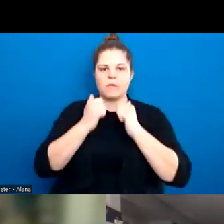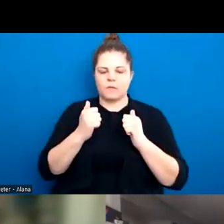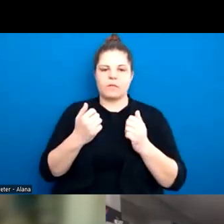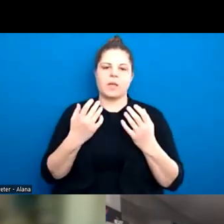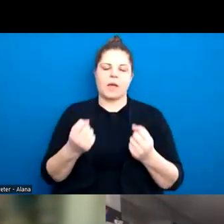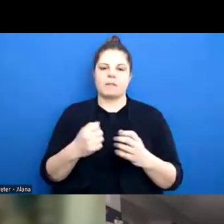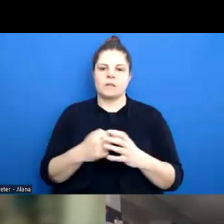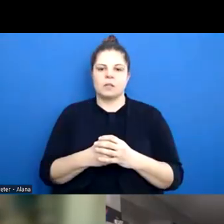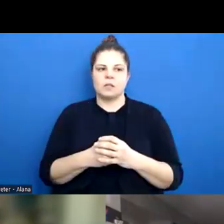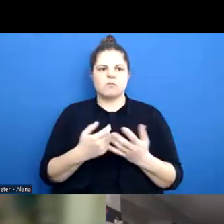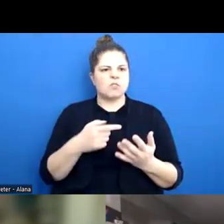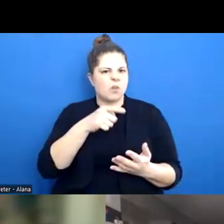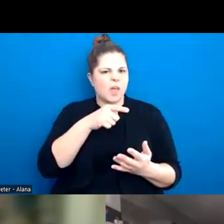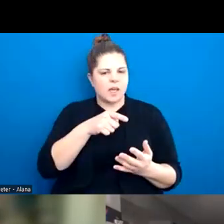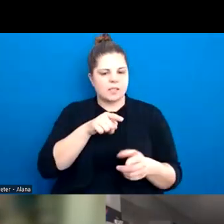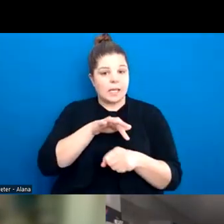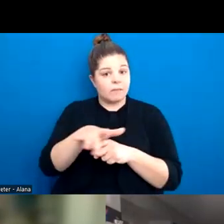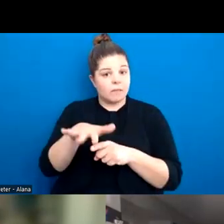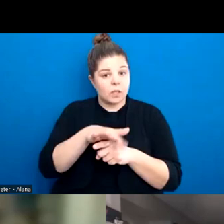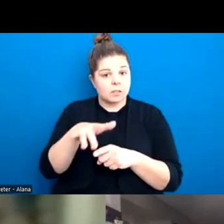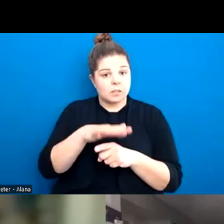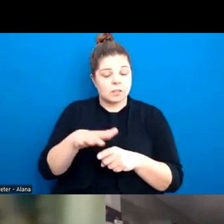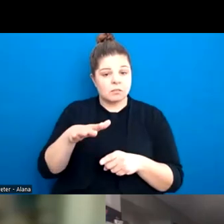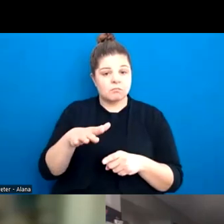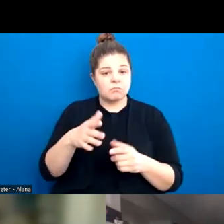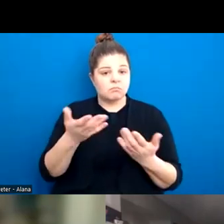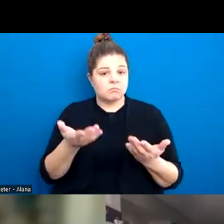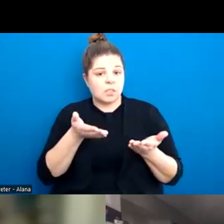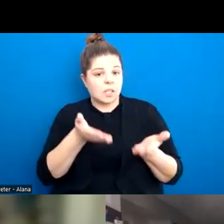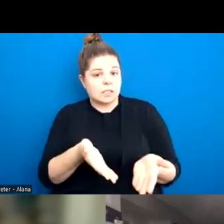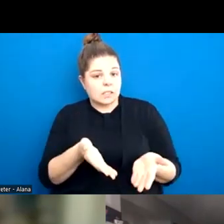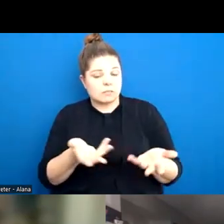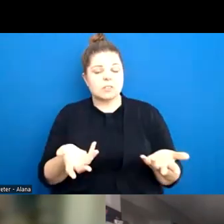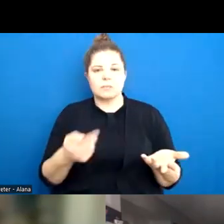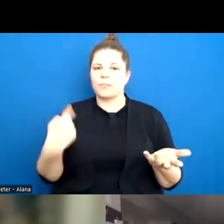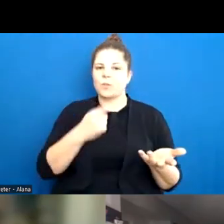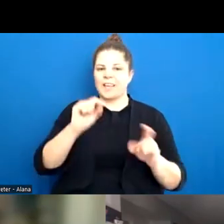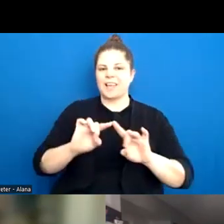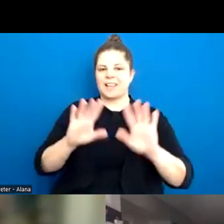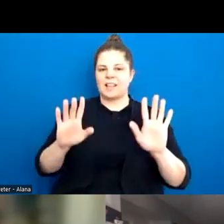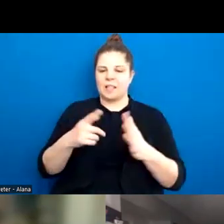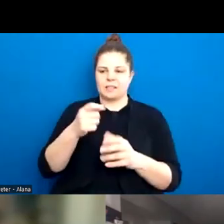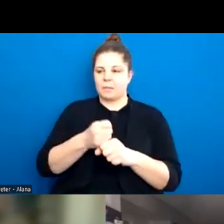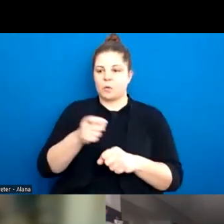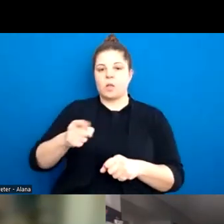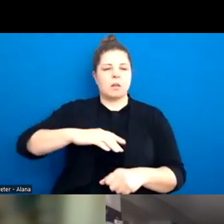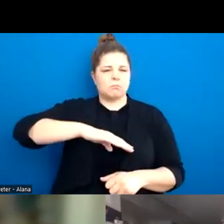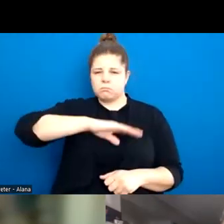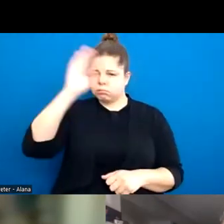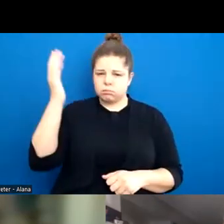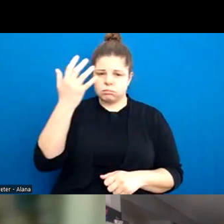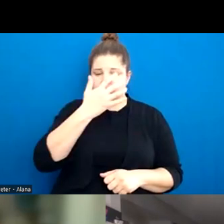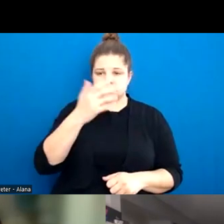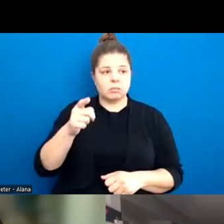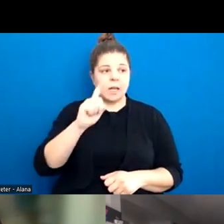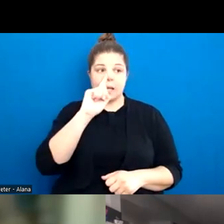in terms of consent? How does it influence consent? So we can just actually be really, really clear and say, listen, if they're really drunk, they can't give